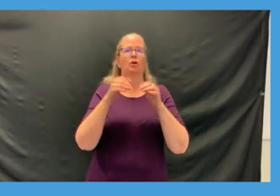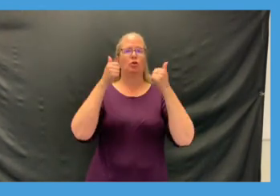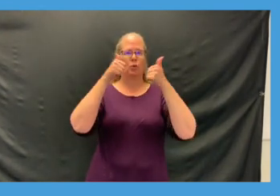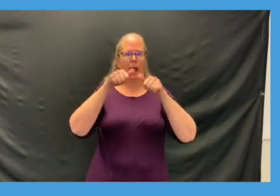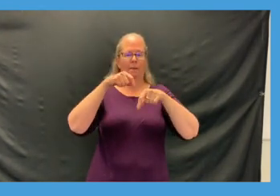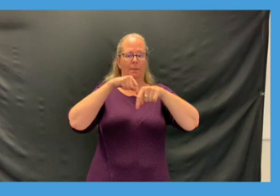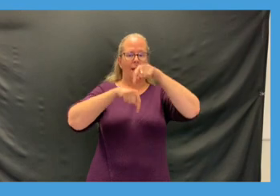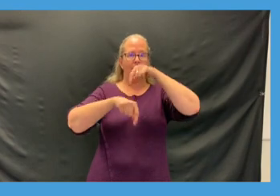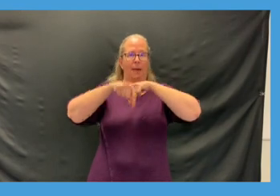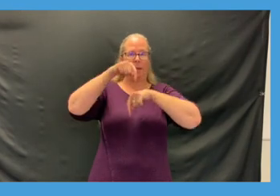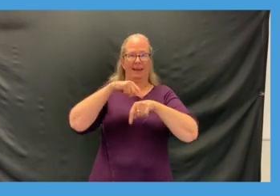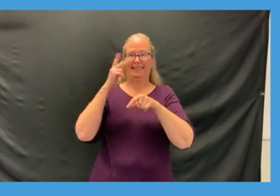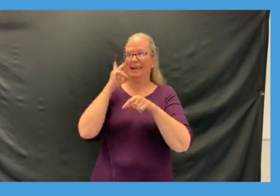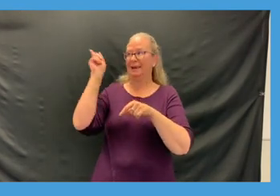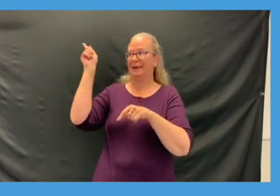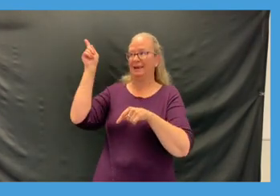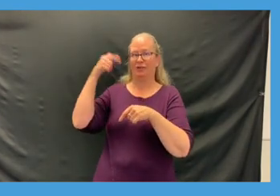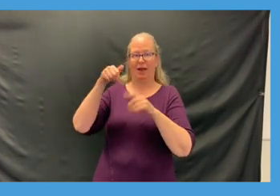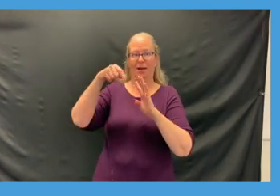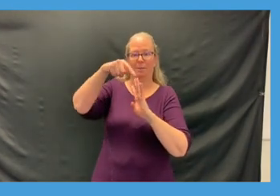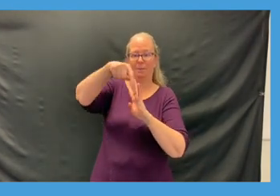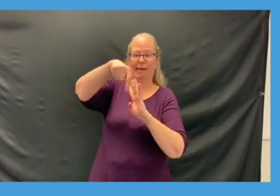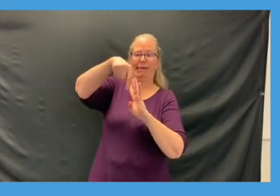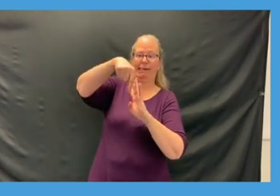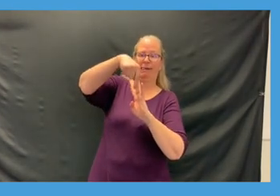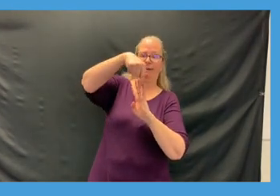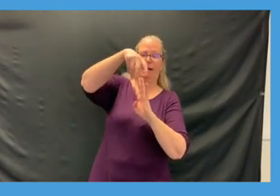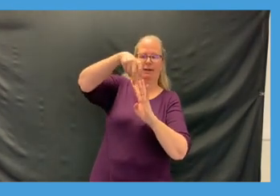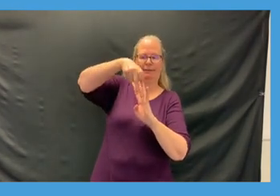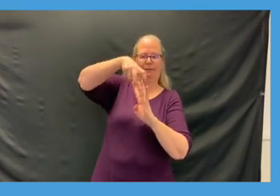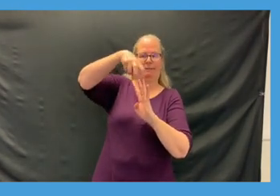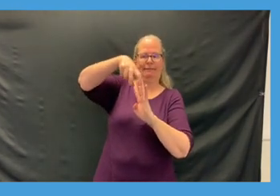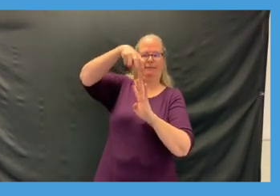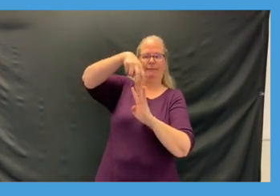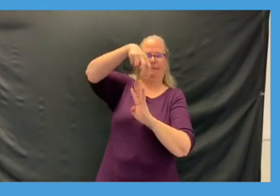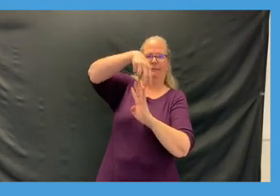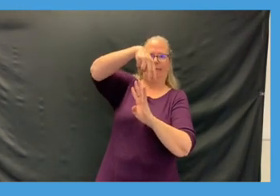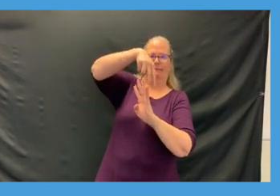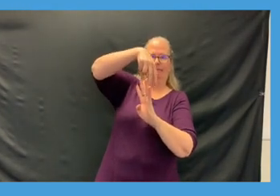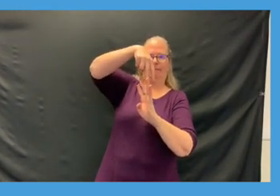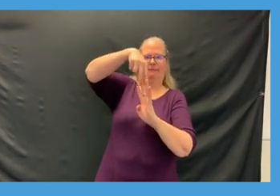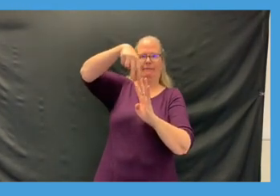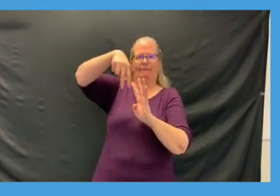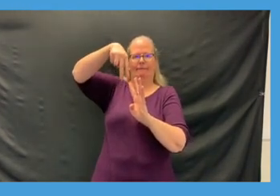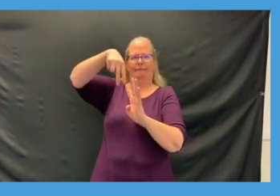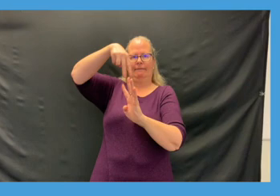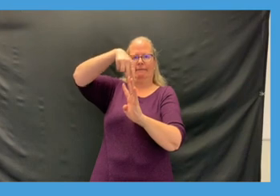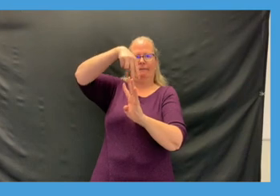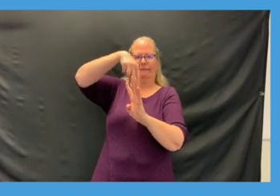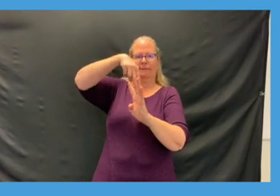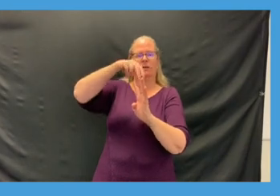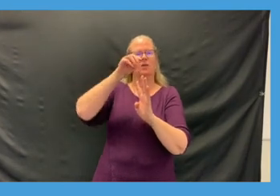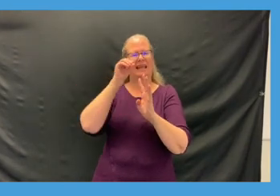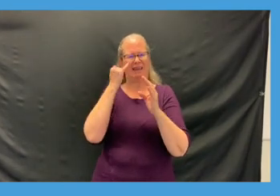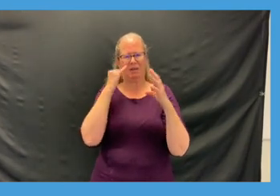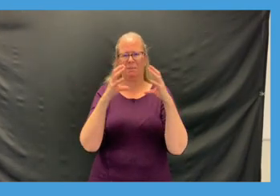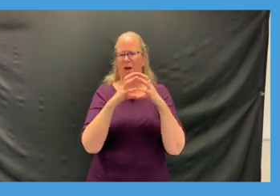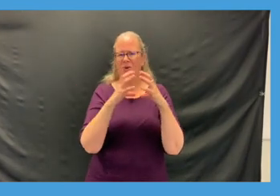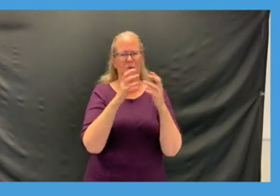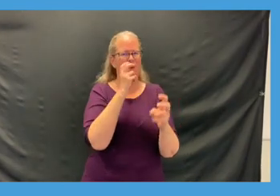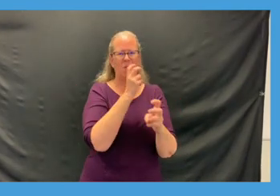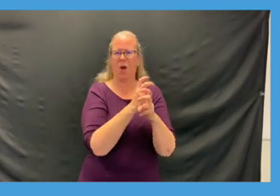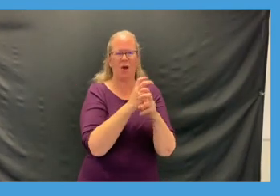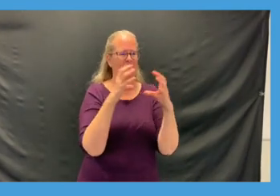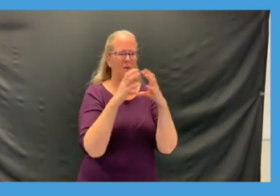go backwards this one you may want to try you can do it how I just did it or just jogging through but we're just gonna jog